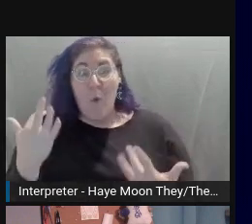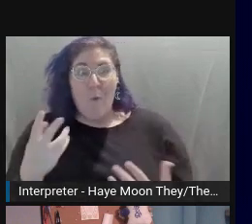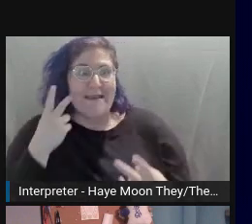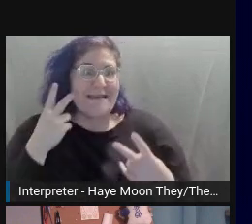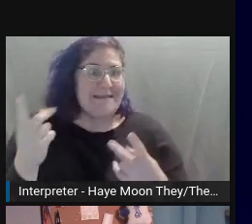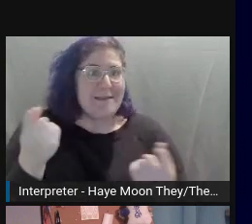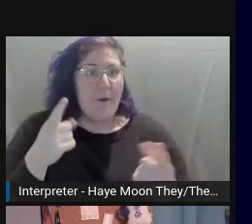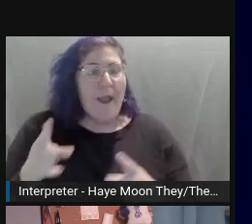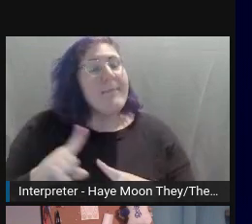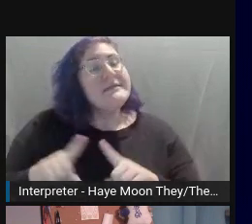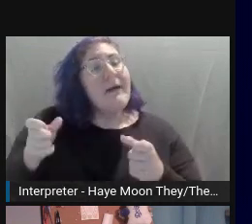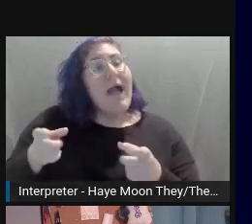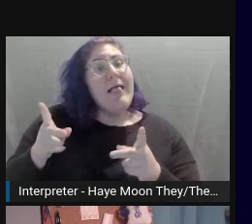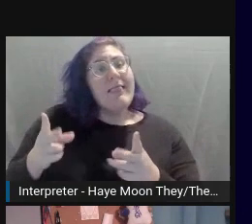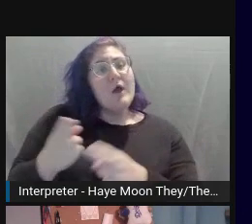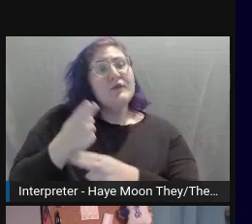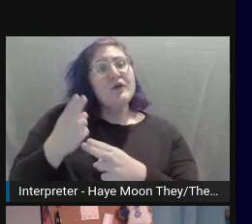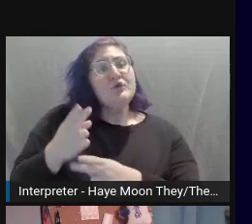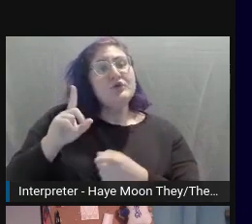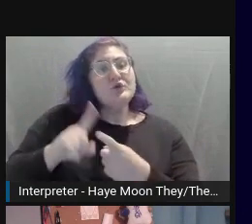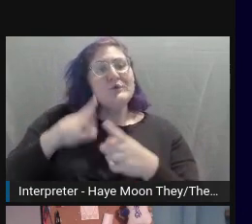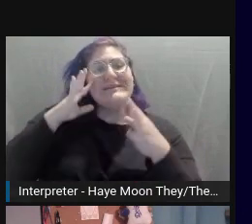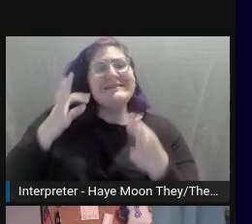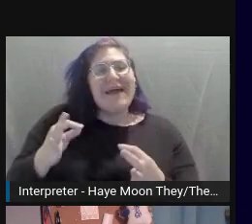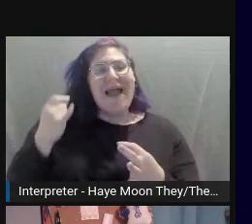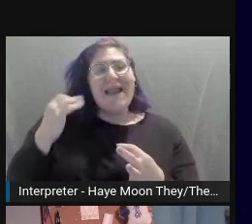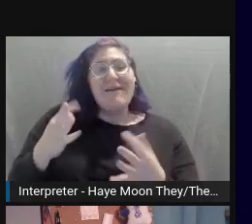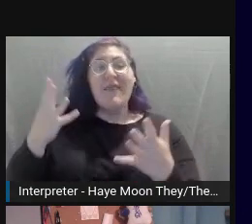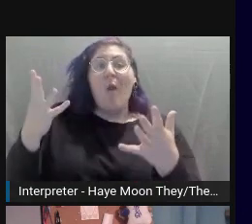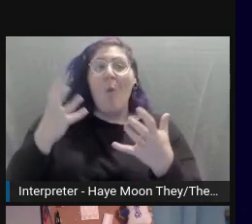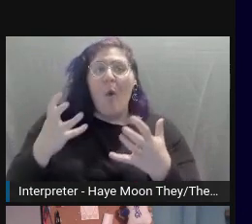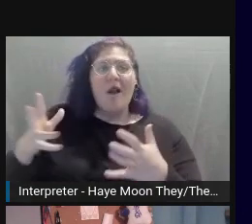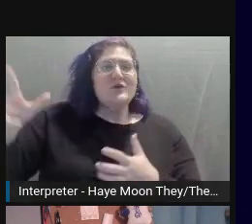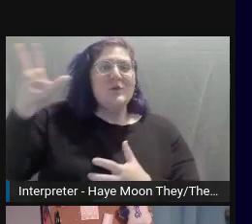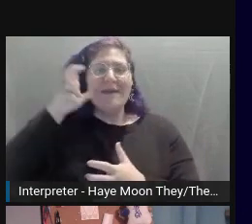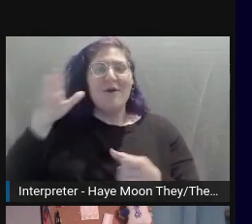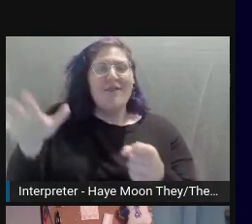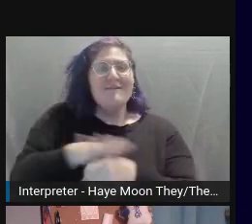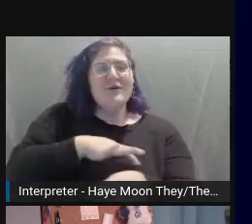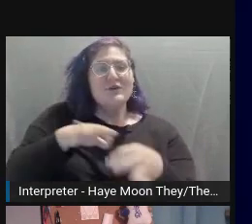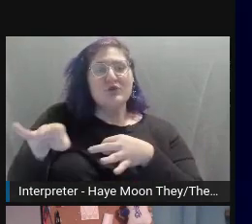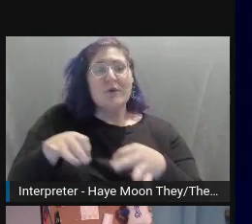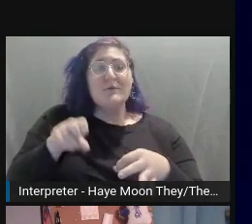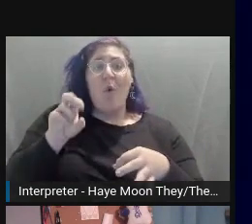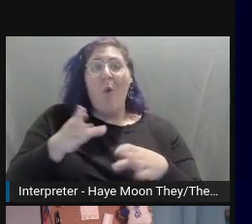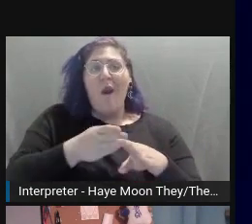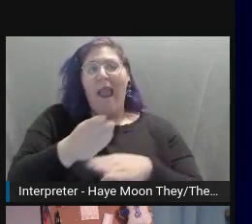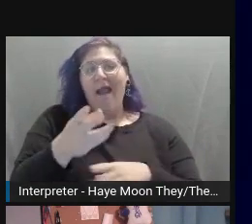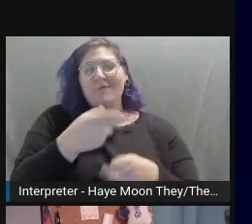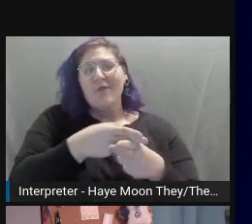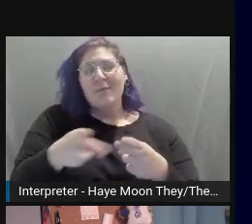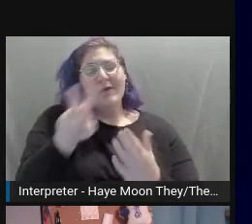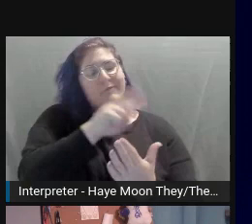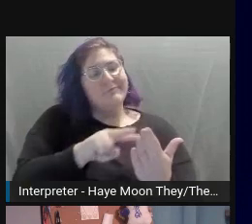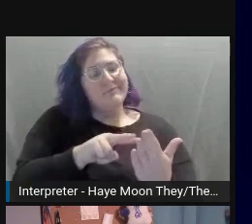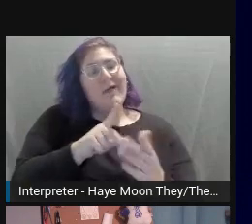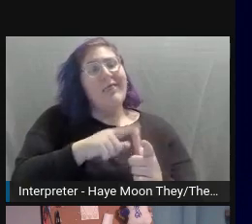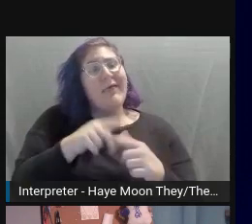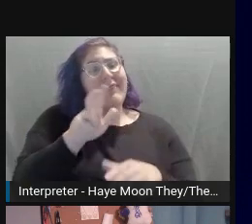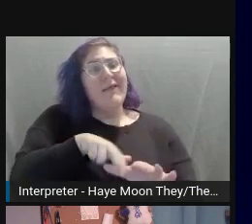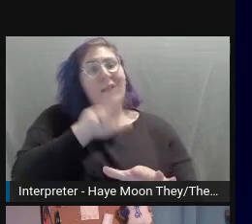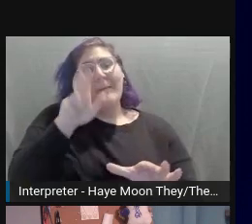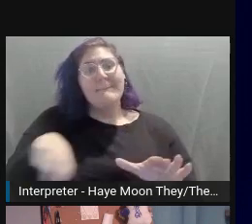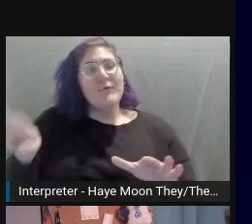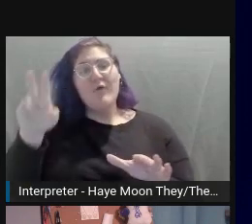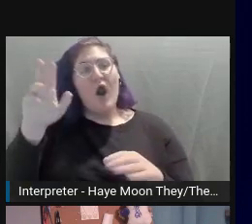of the image or move on after they've obtained the actual information. And this is also an example of how alt text is just as much of a